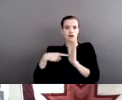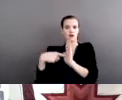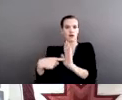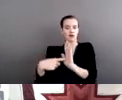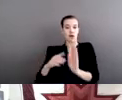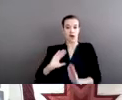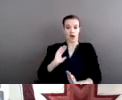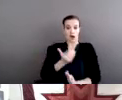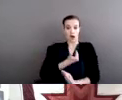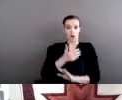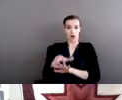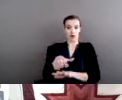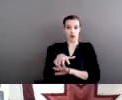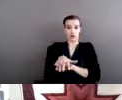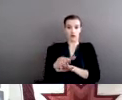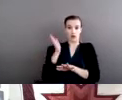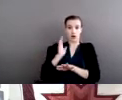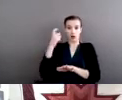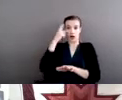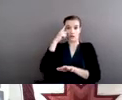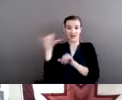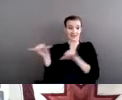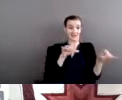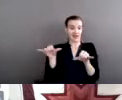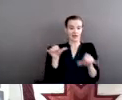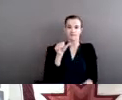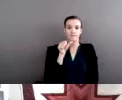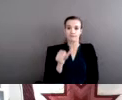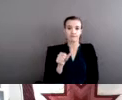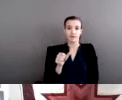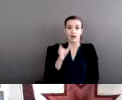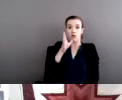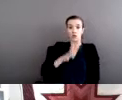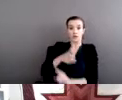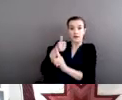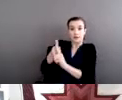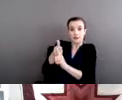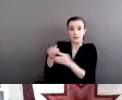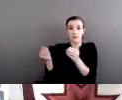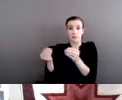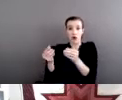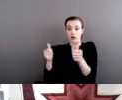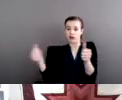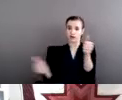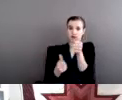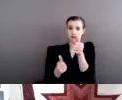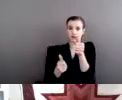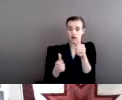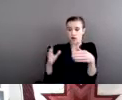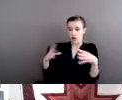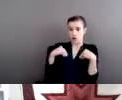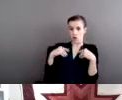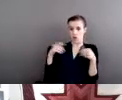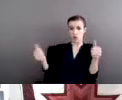our government operated. Women were not property of men. And so what this law tells me